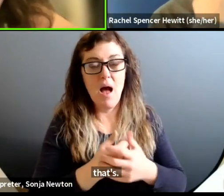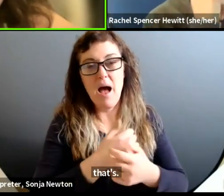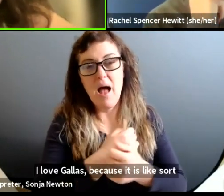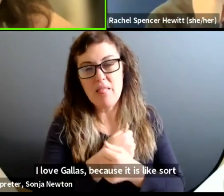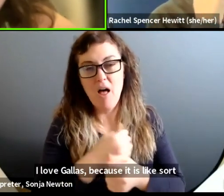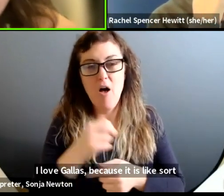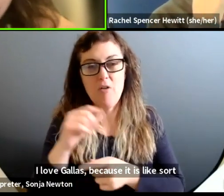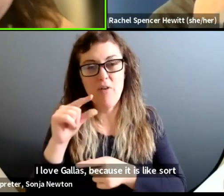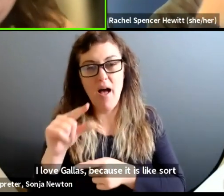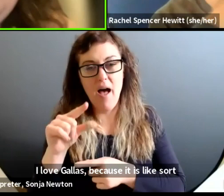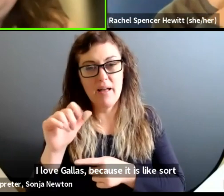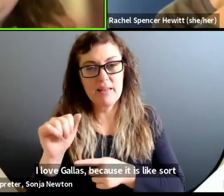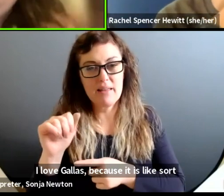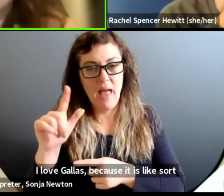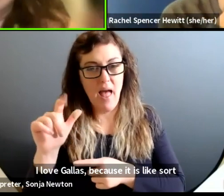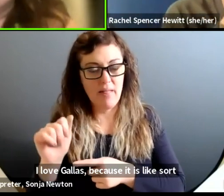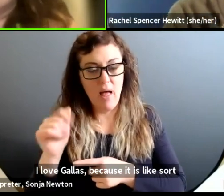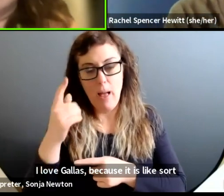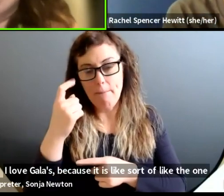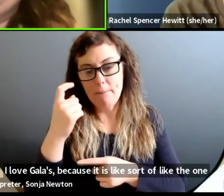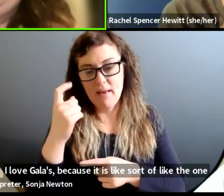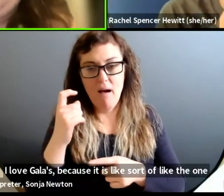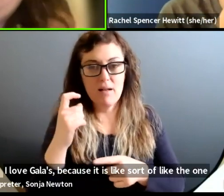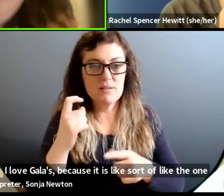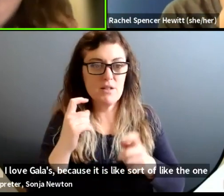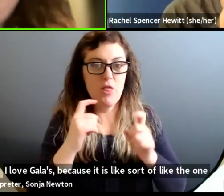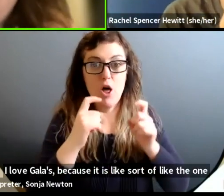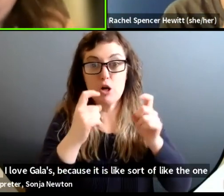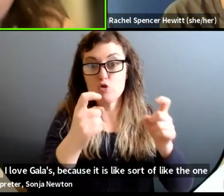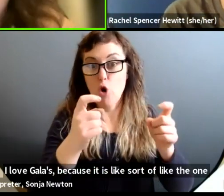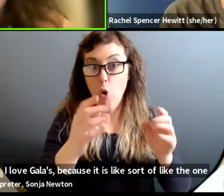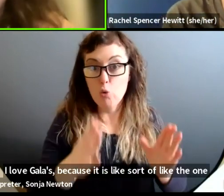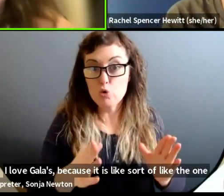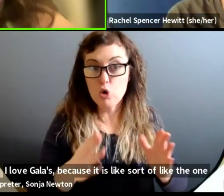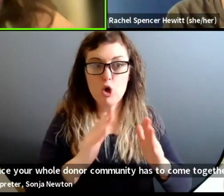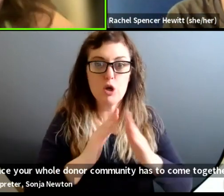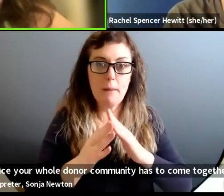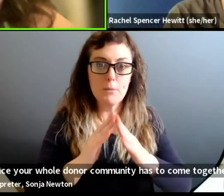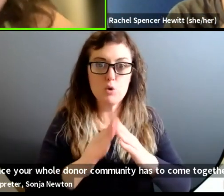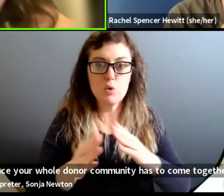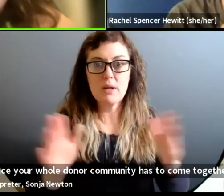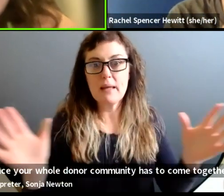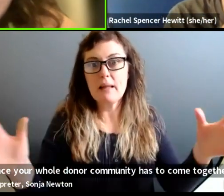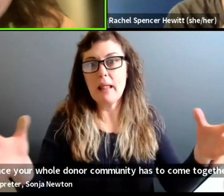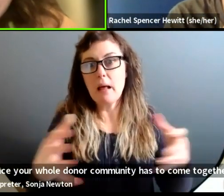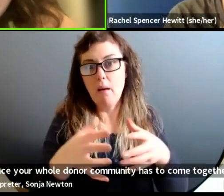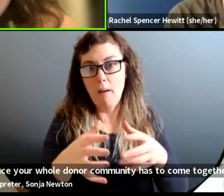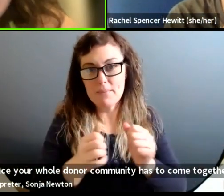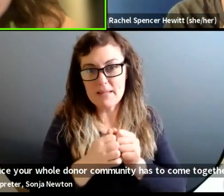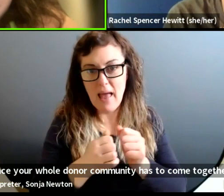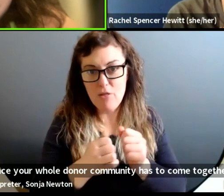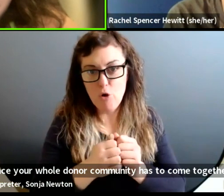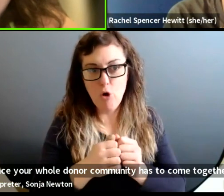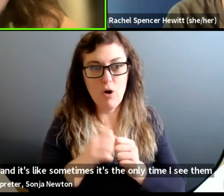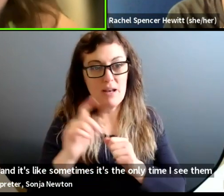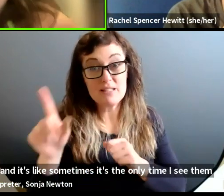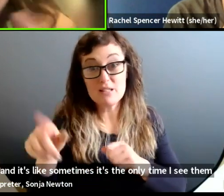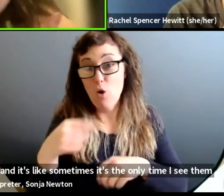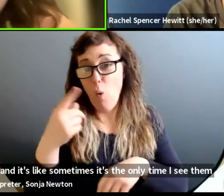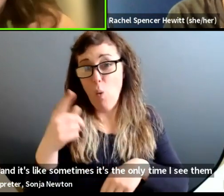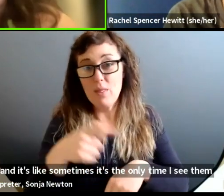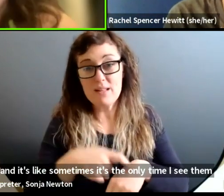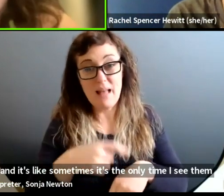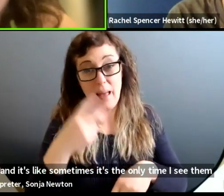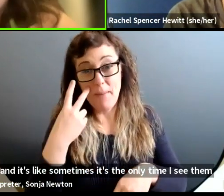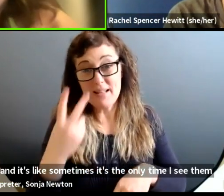like, sort of like, it's the one chance your whole donor community has to come together. And it's like, sometimes it's the only time I see them throughout the year. So it's just